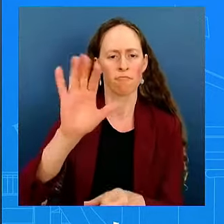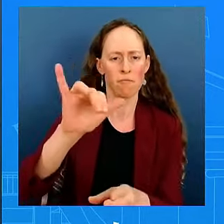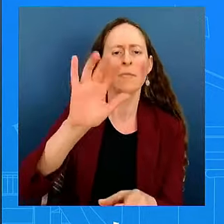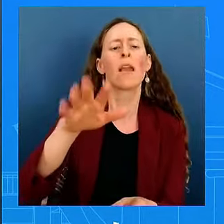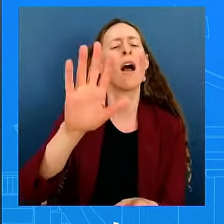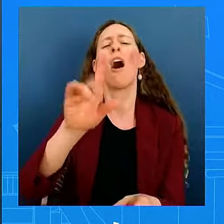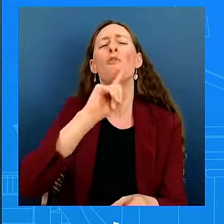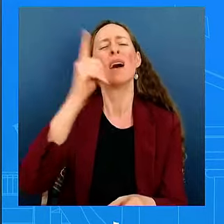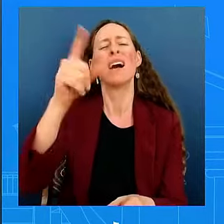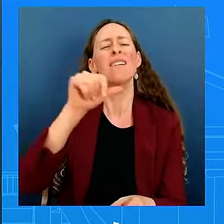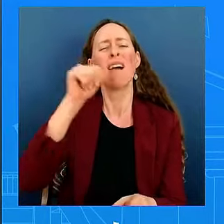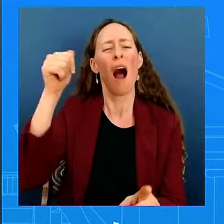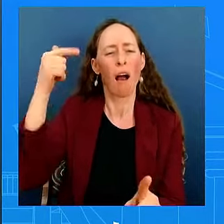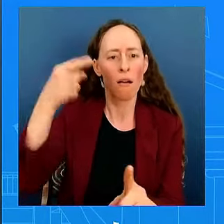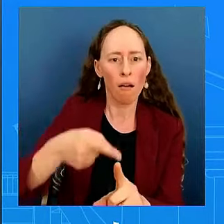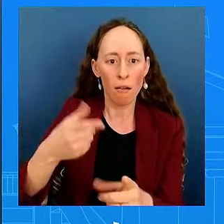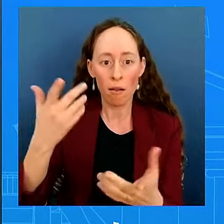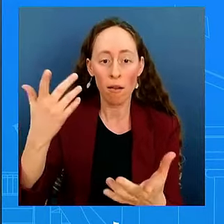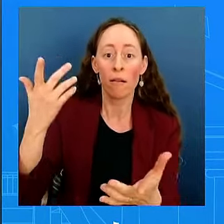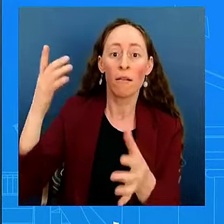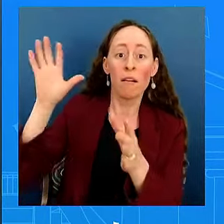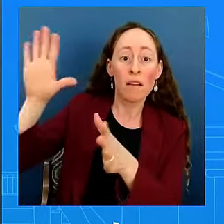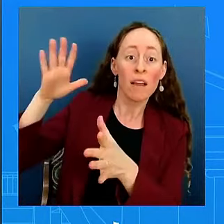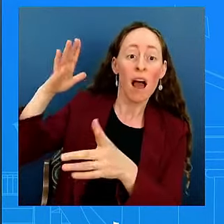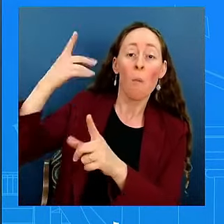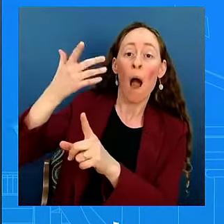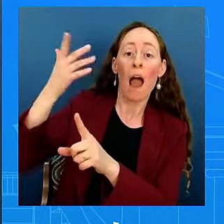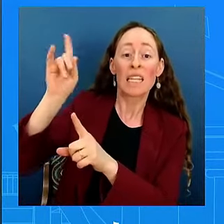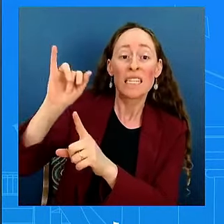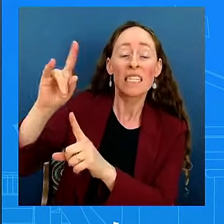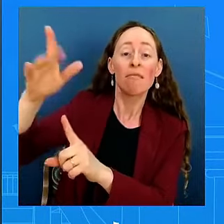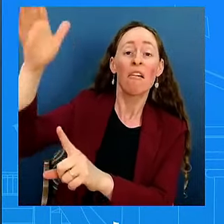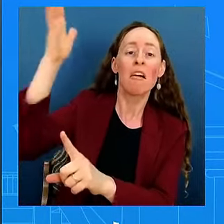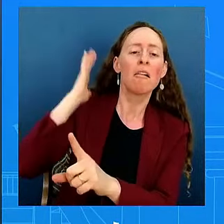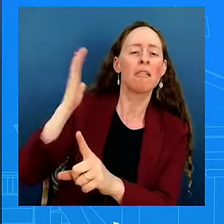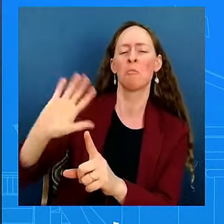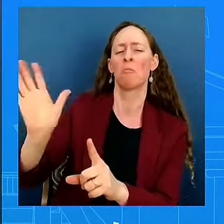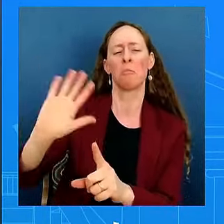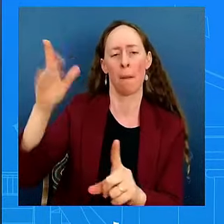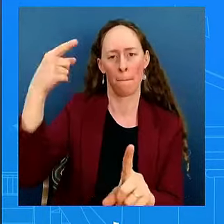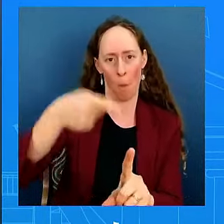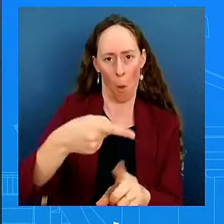accomplishing so that they can see the fruits of their taxpayer investments.